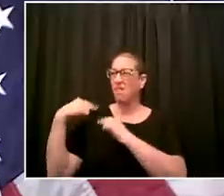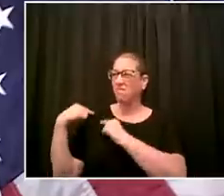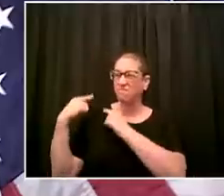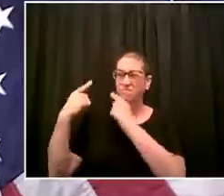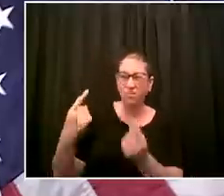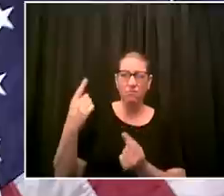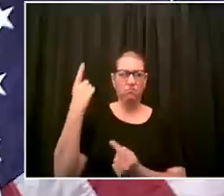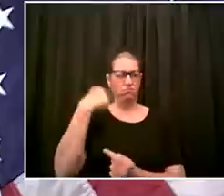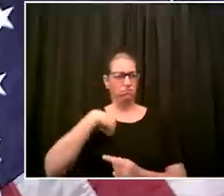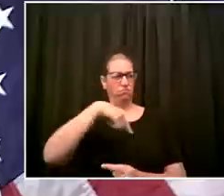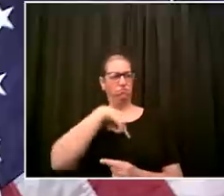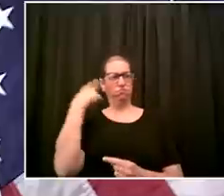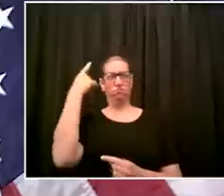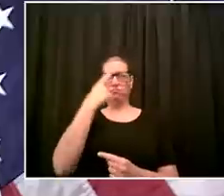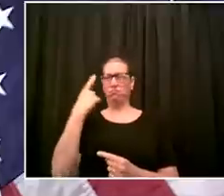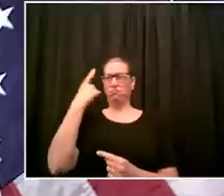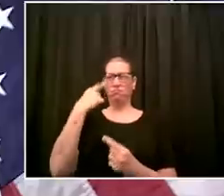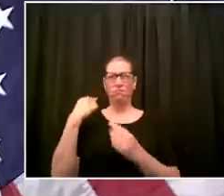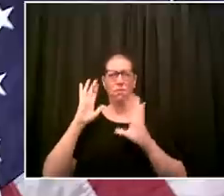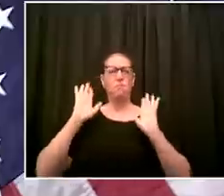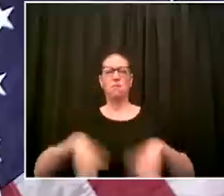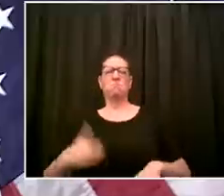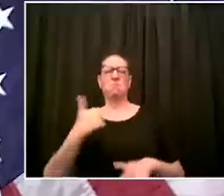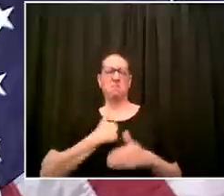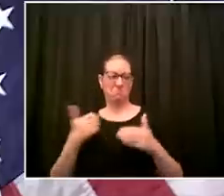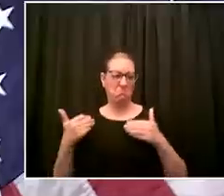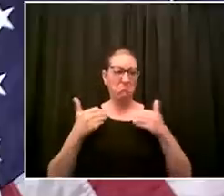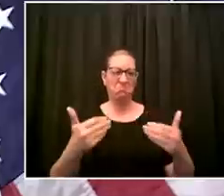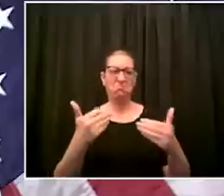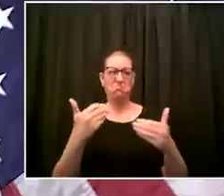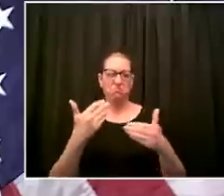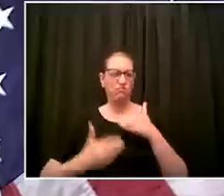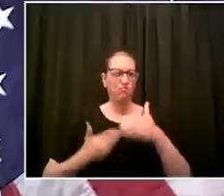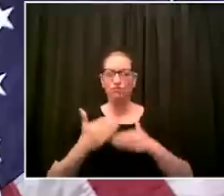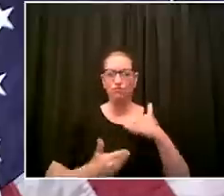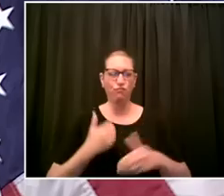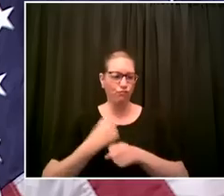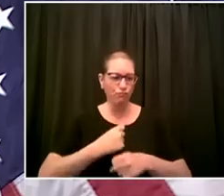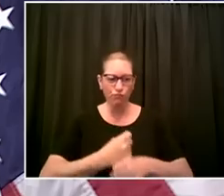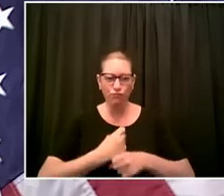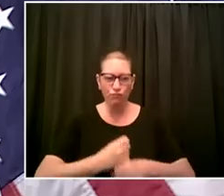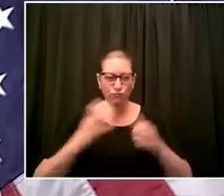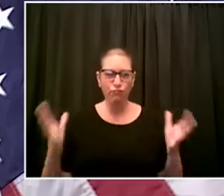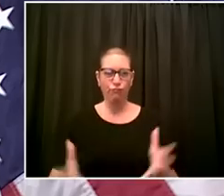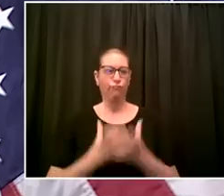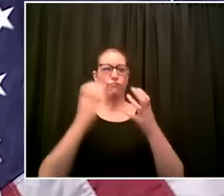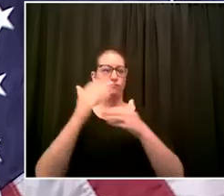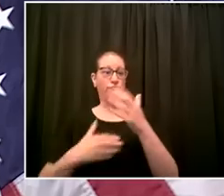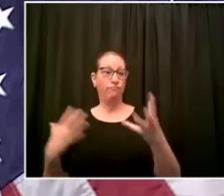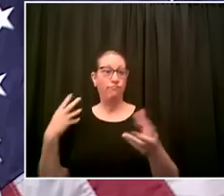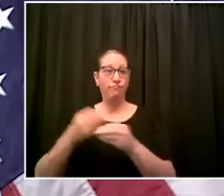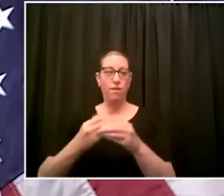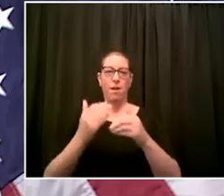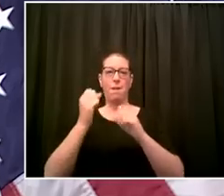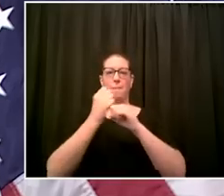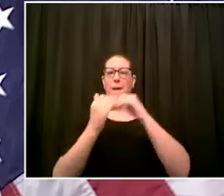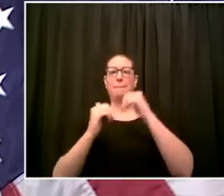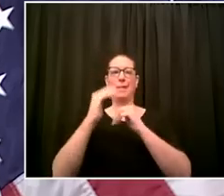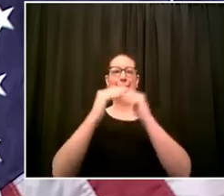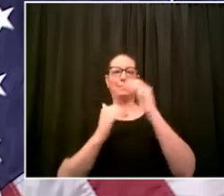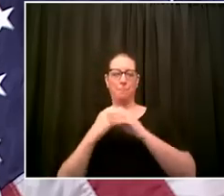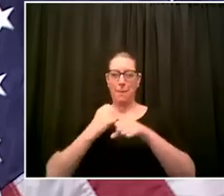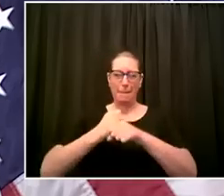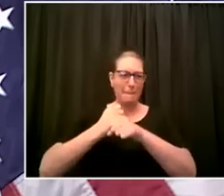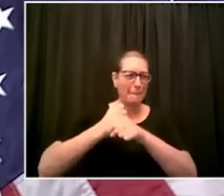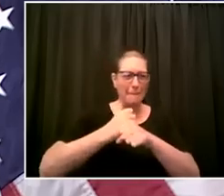that's what we are building because we know we have to protect ourselves and we know we need the ability to produce